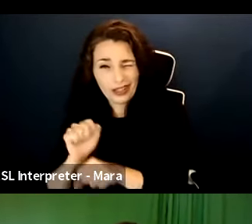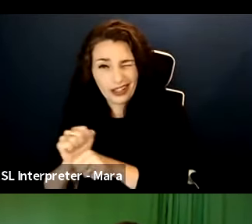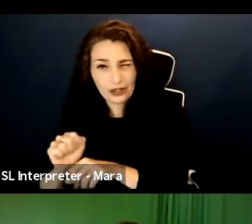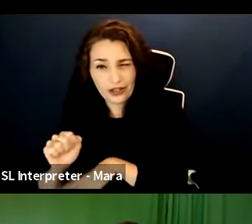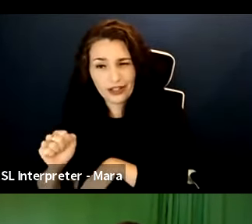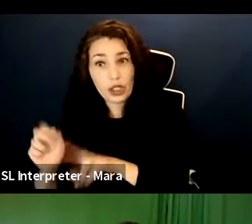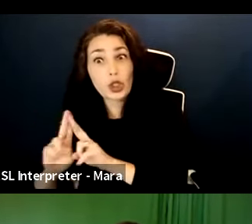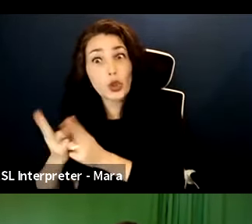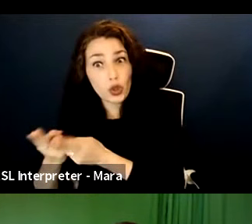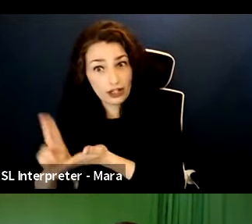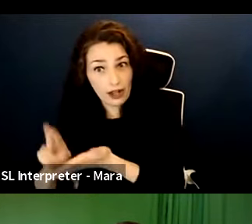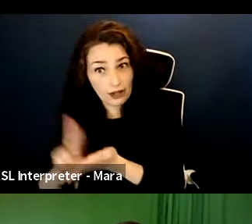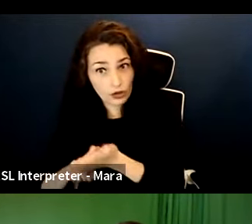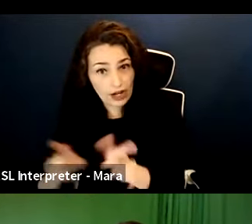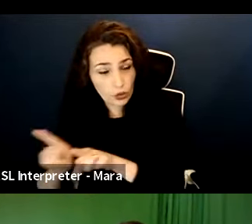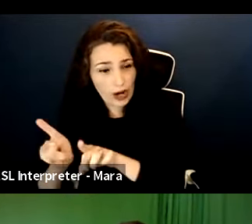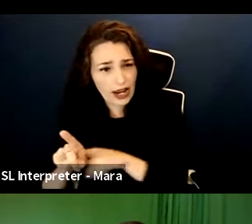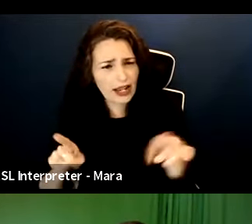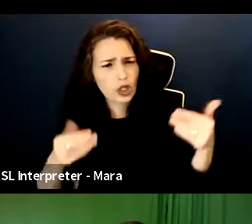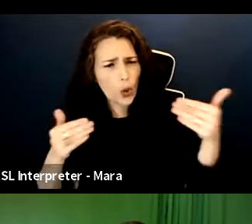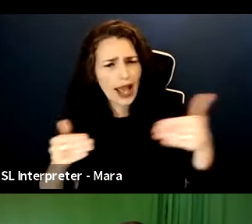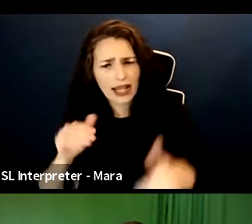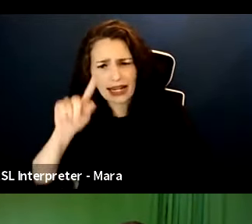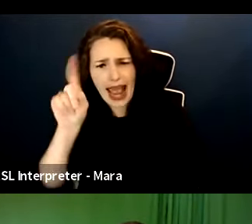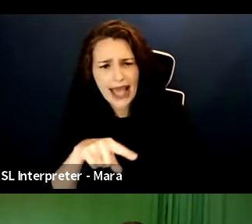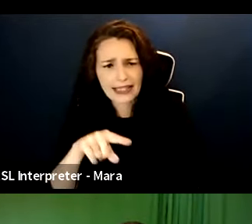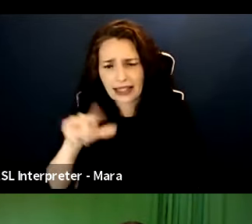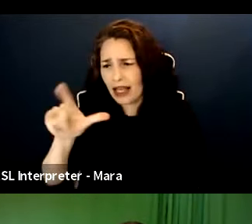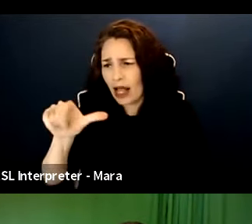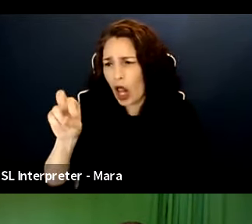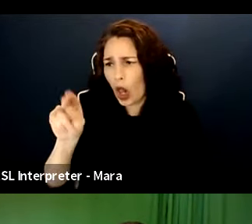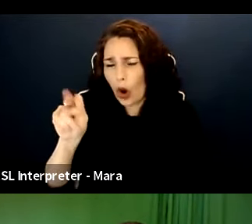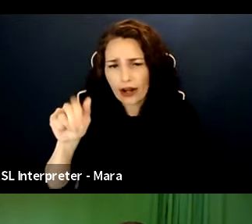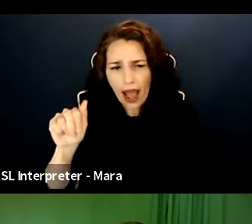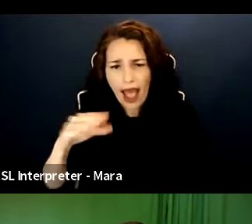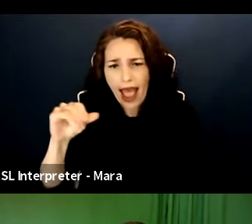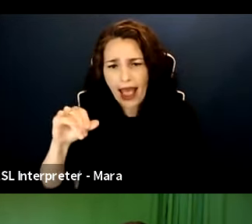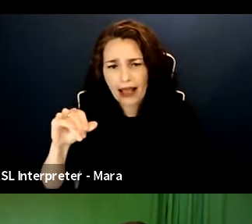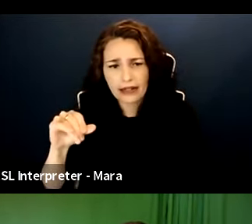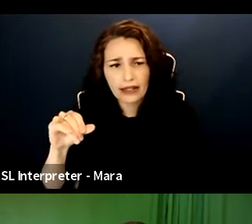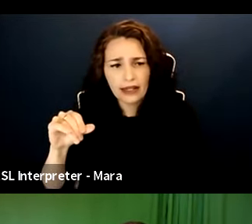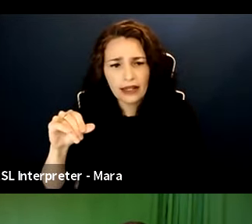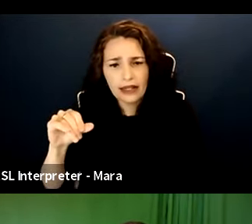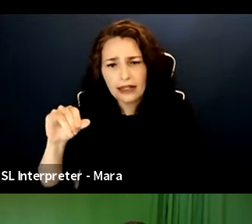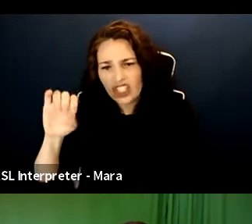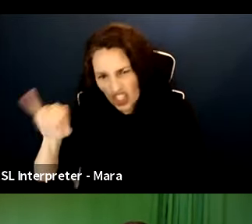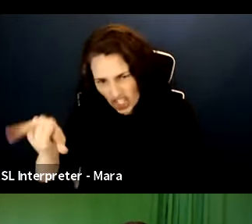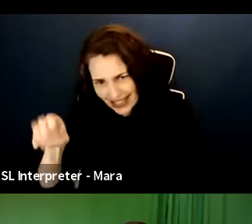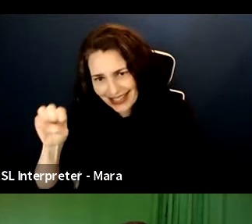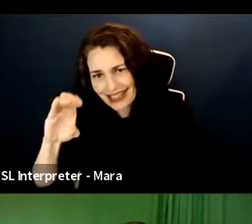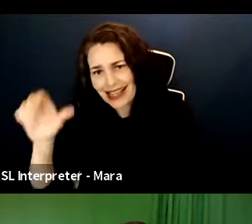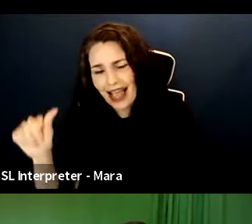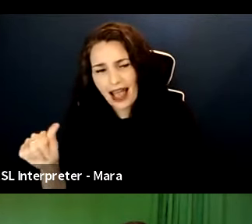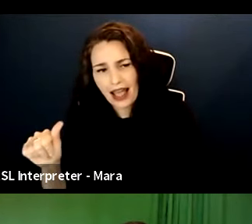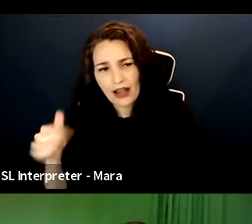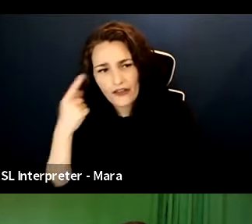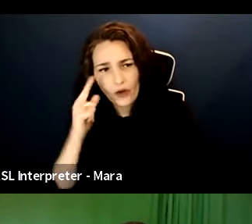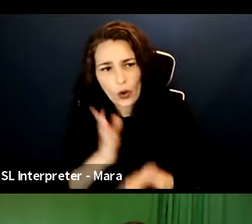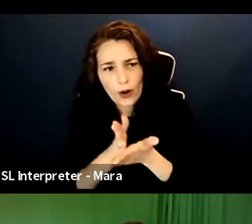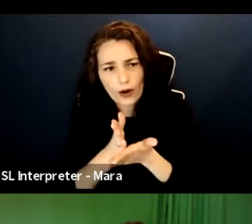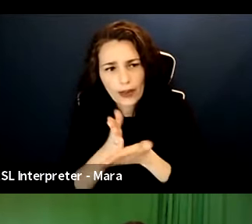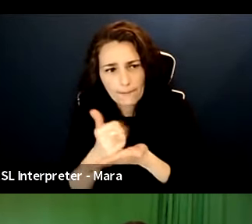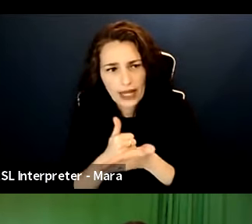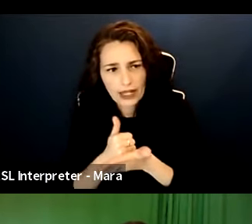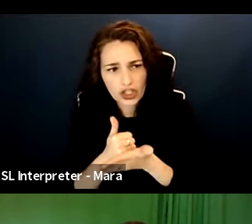can you talk a little bit about, just for budget level, because SPA is under $50,000 and